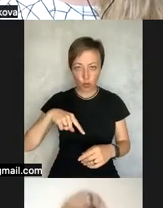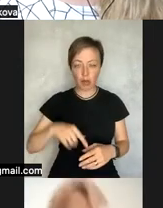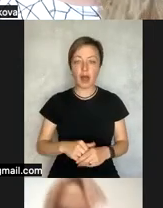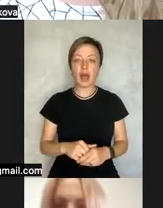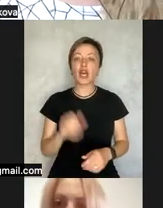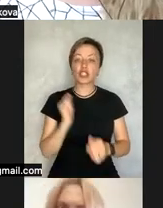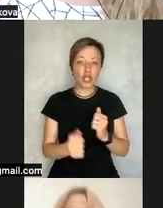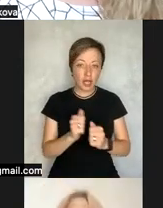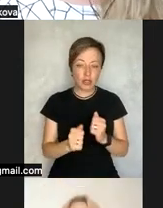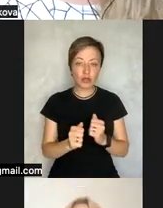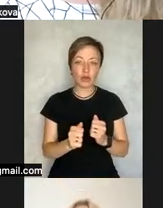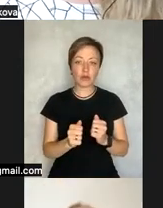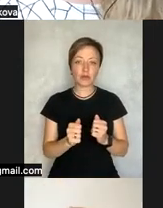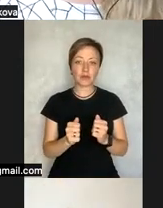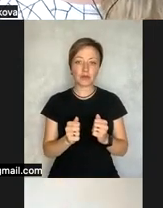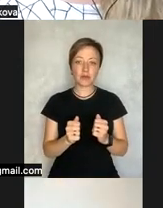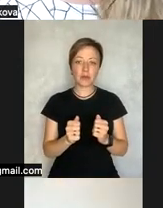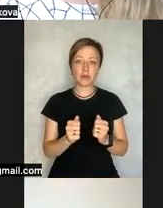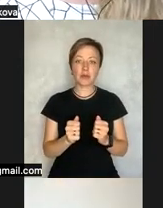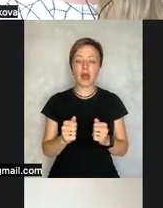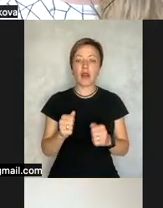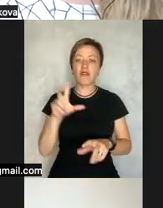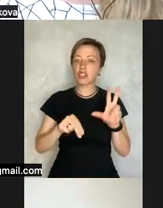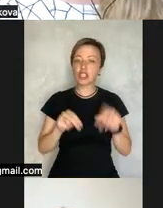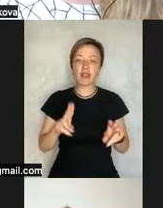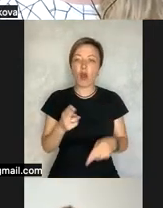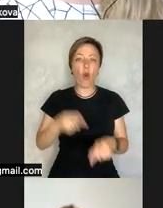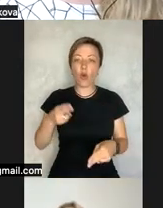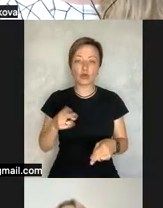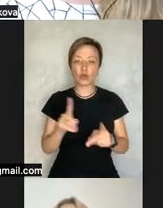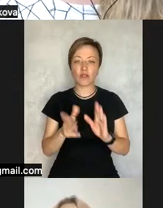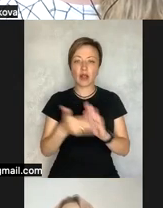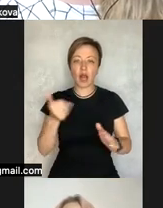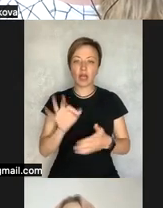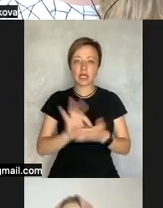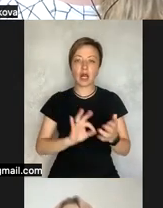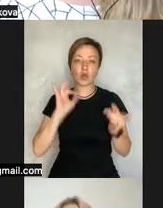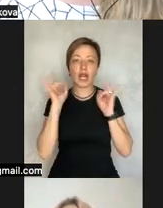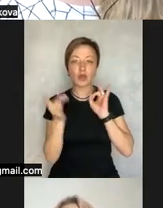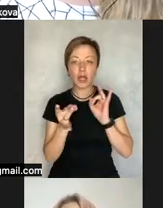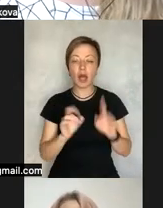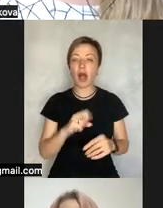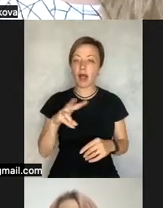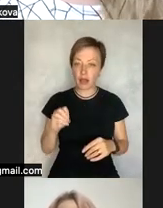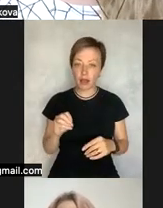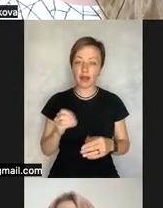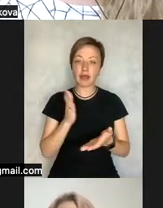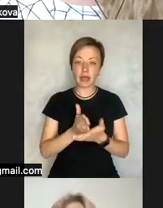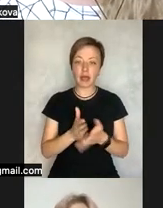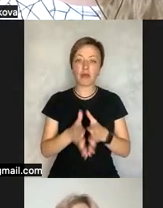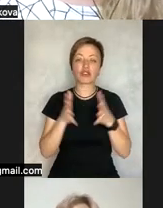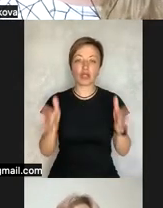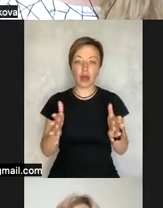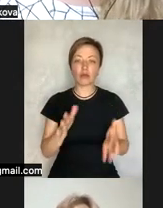not new and on everyone's tongues very often it is not believed to be